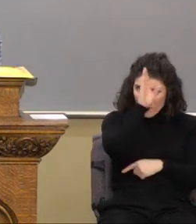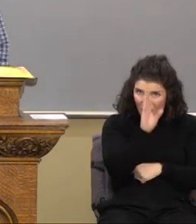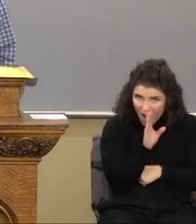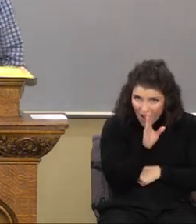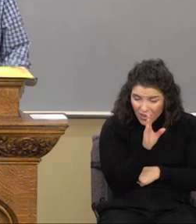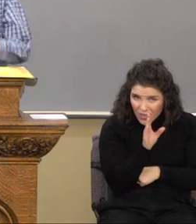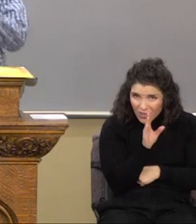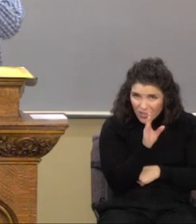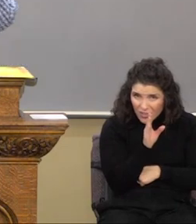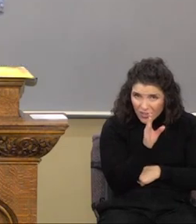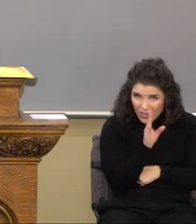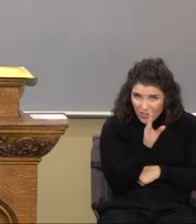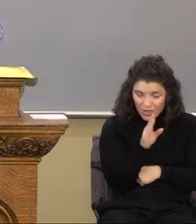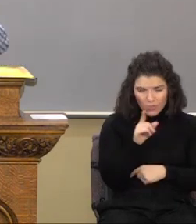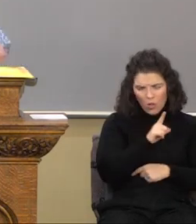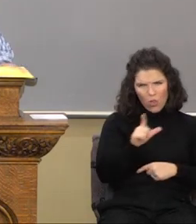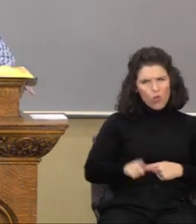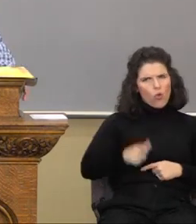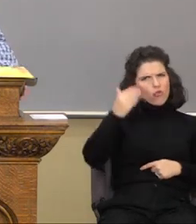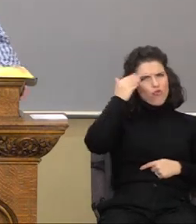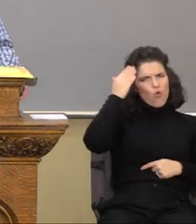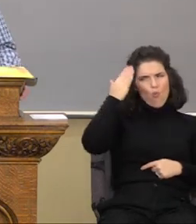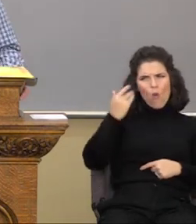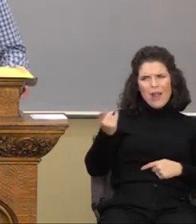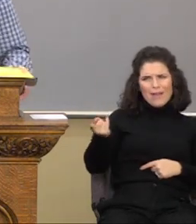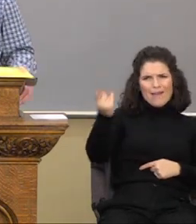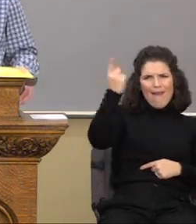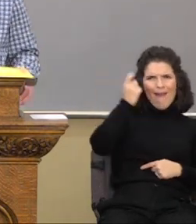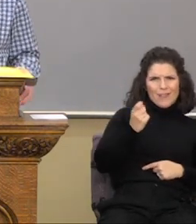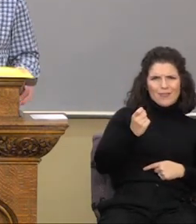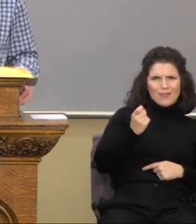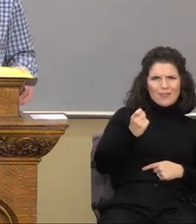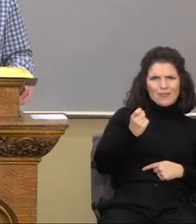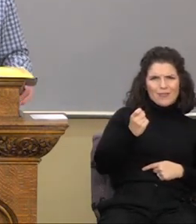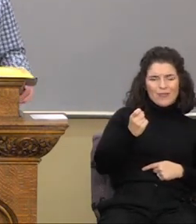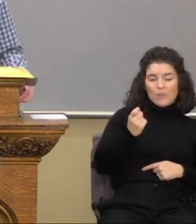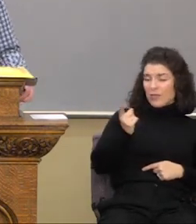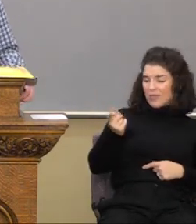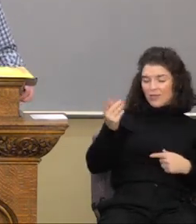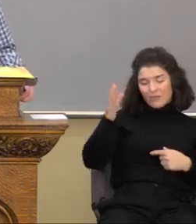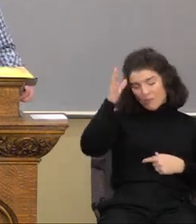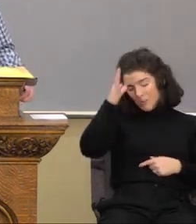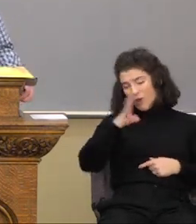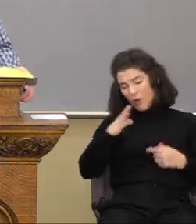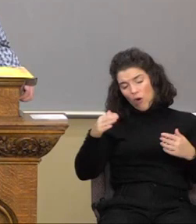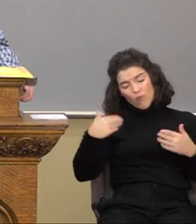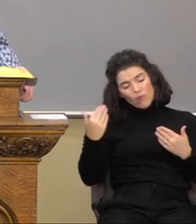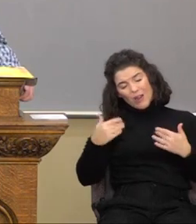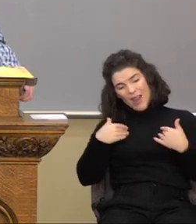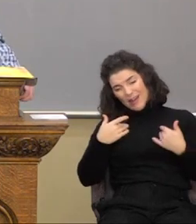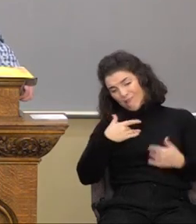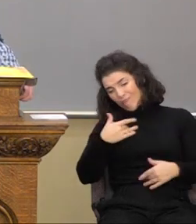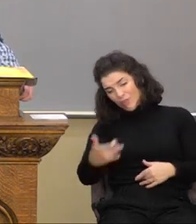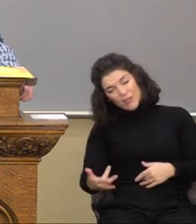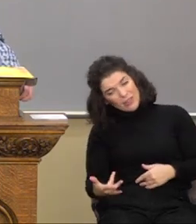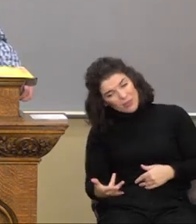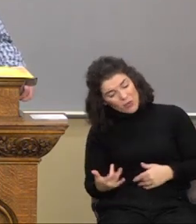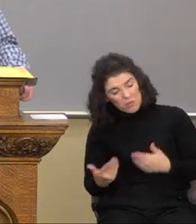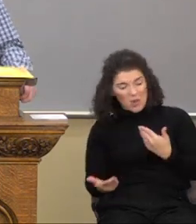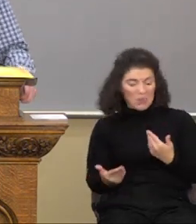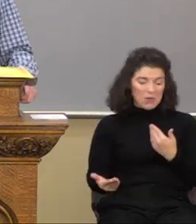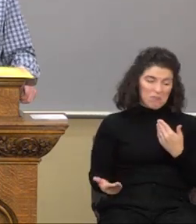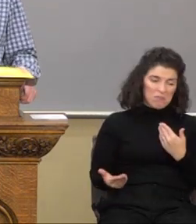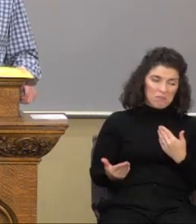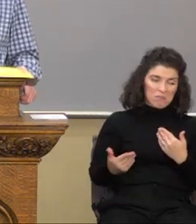the Lord knows why he asked who my neighbor is, because this guy already had a propensity, probably he already had an encounter